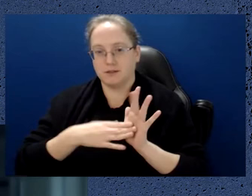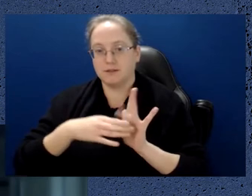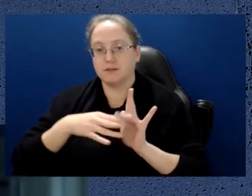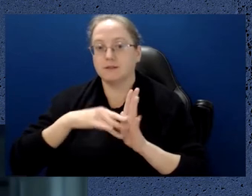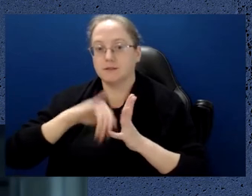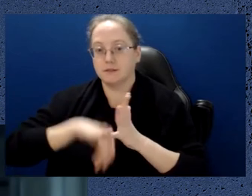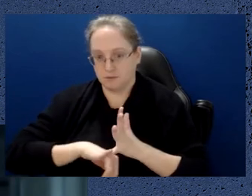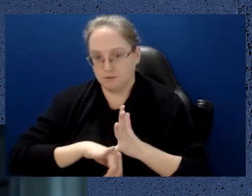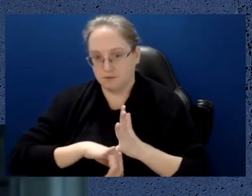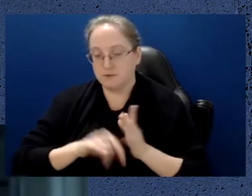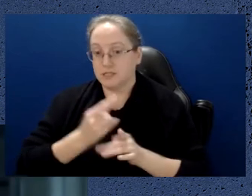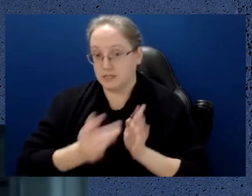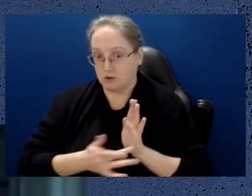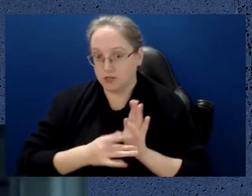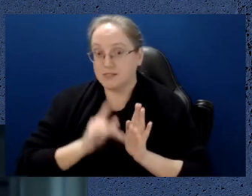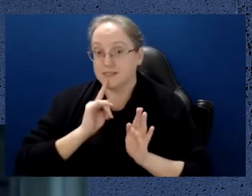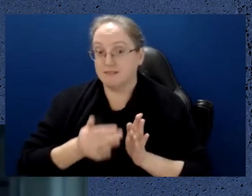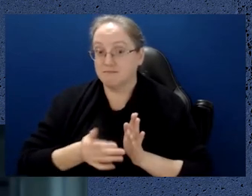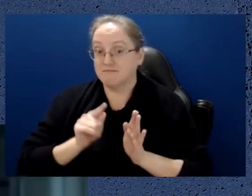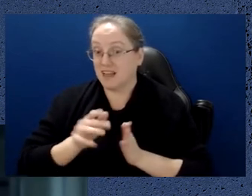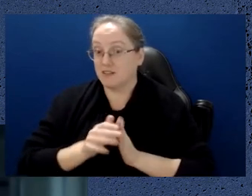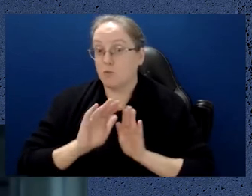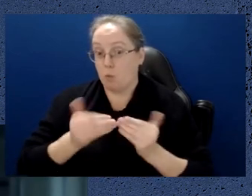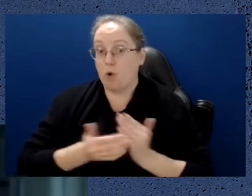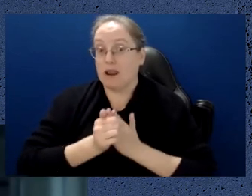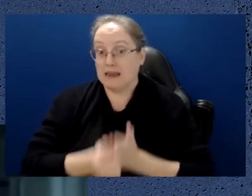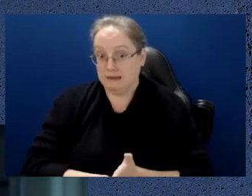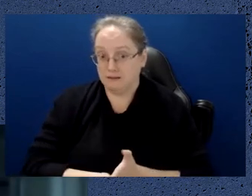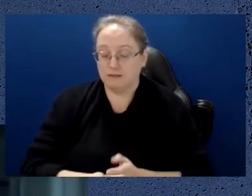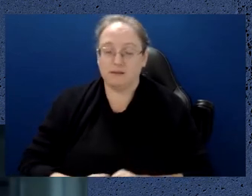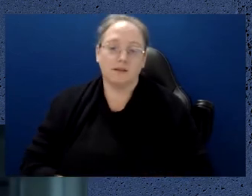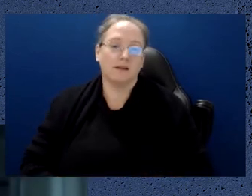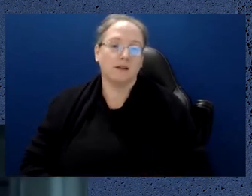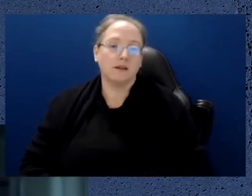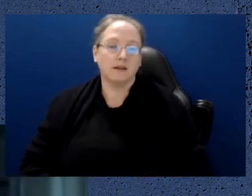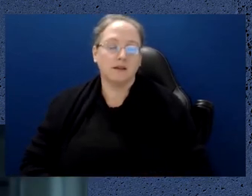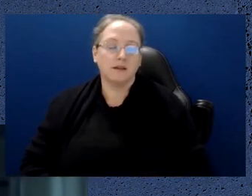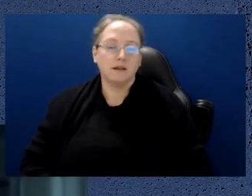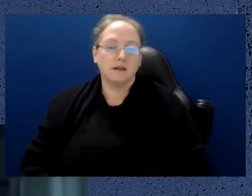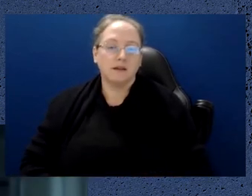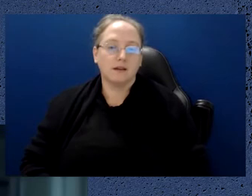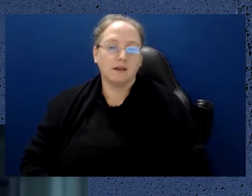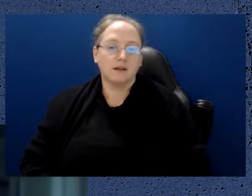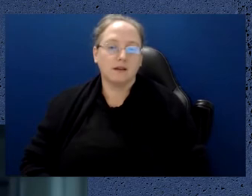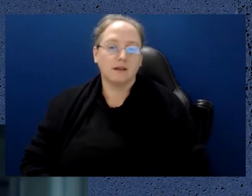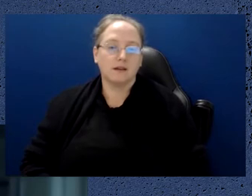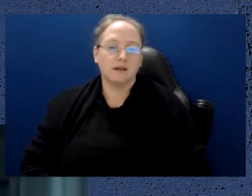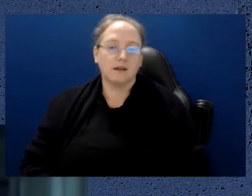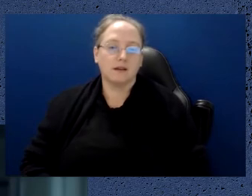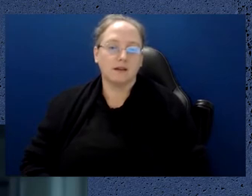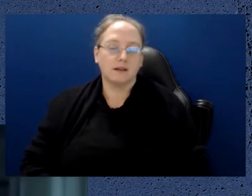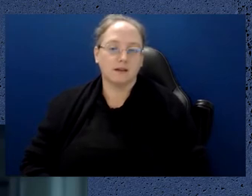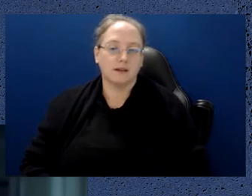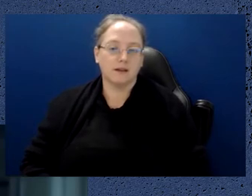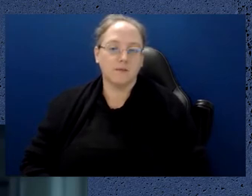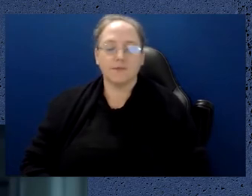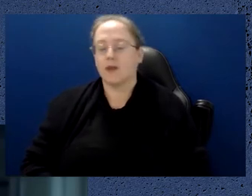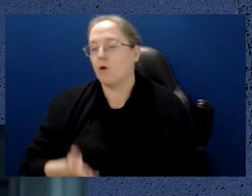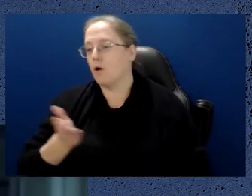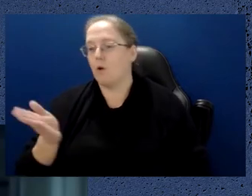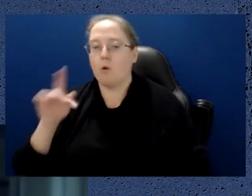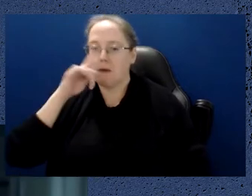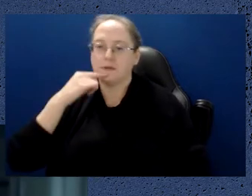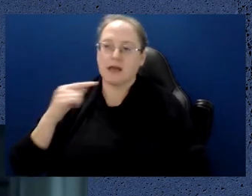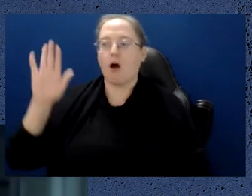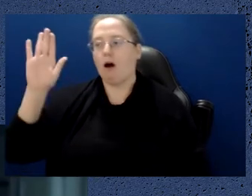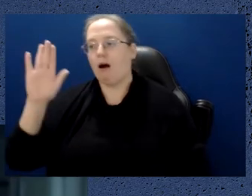silicon quantum computing technology. And if you look at, you know, everyone proclaims the advantages of